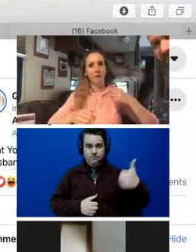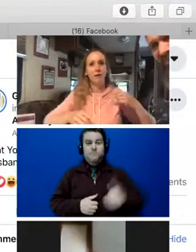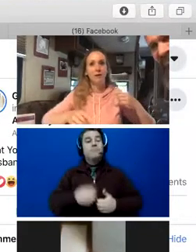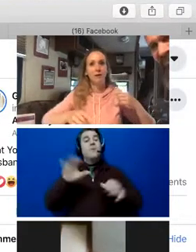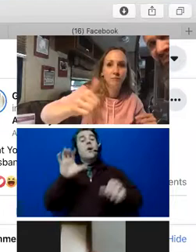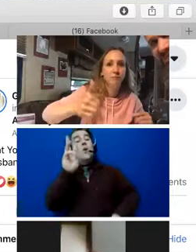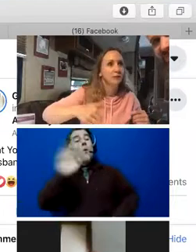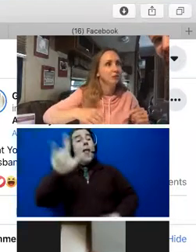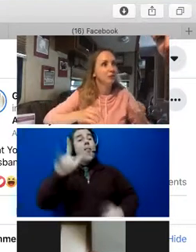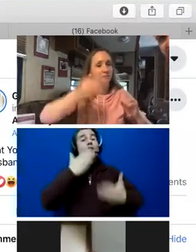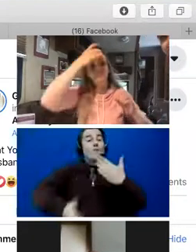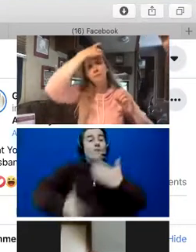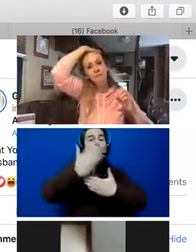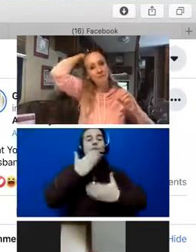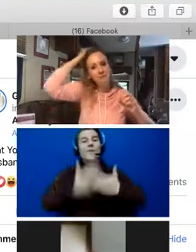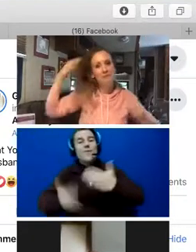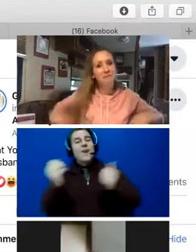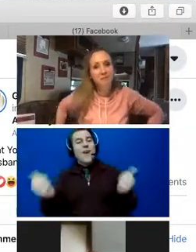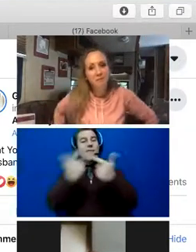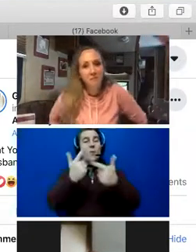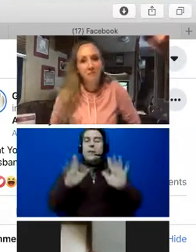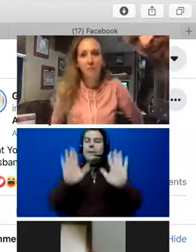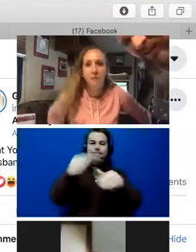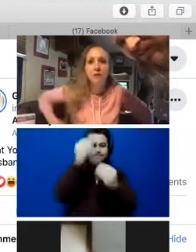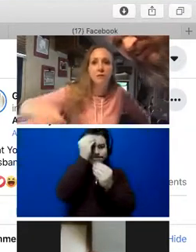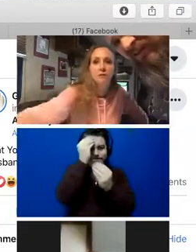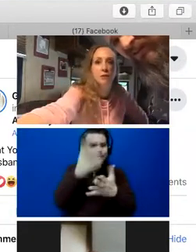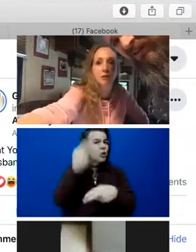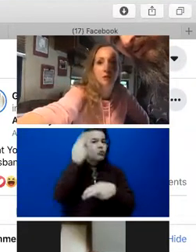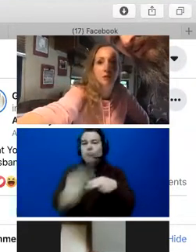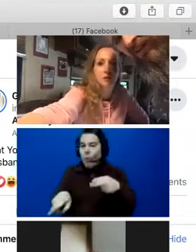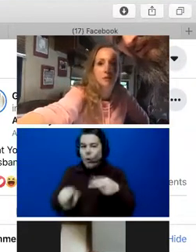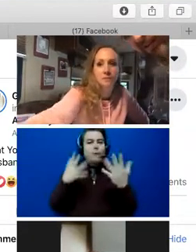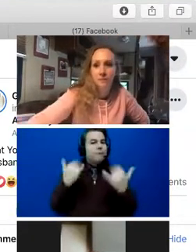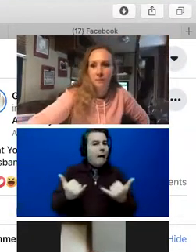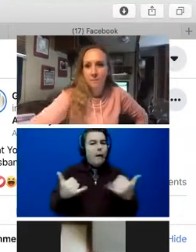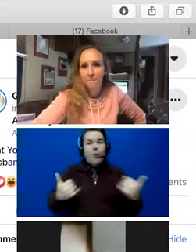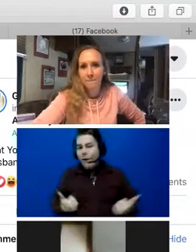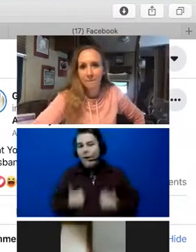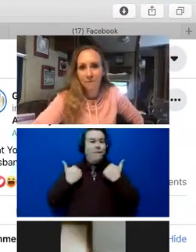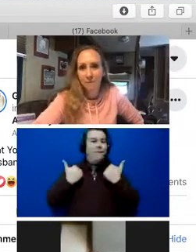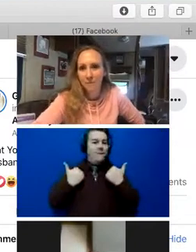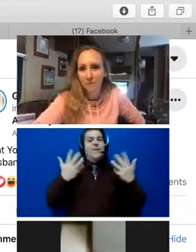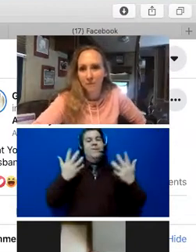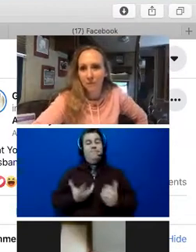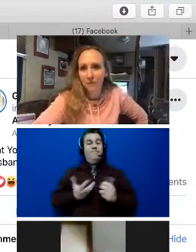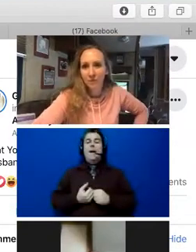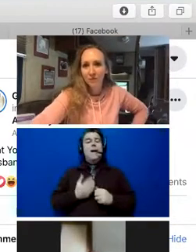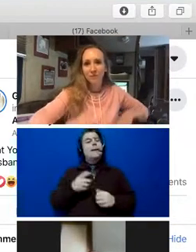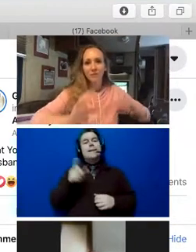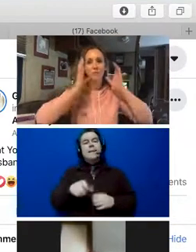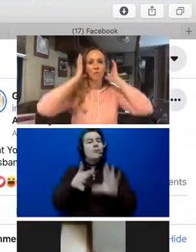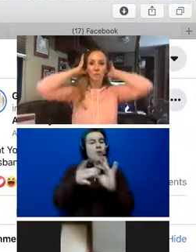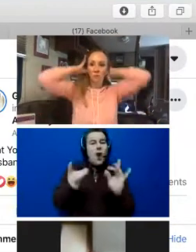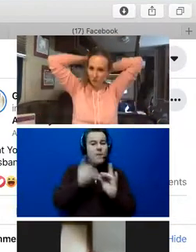Good morning, everyone. Hey, just a little impromptu live here. I just needed to comment because